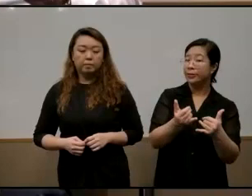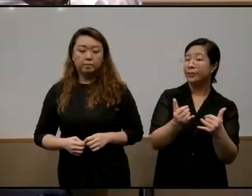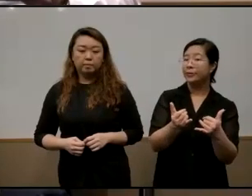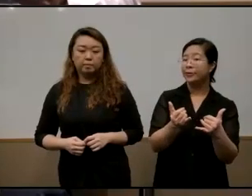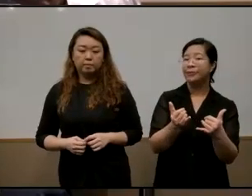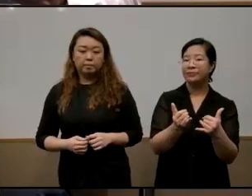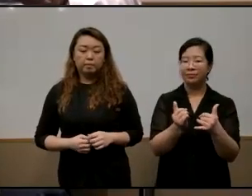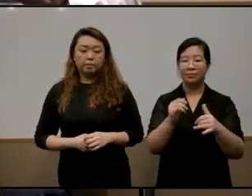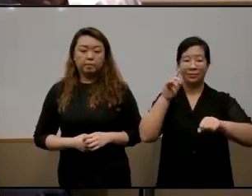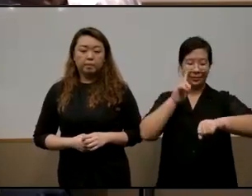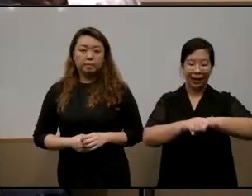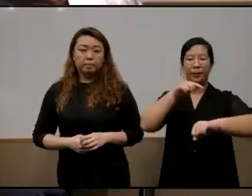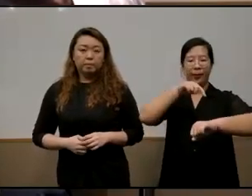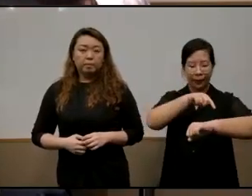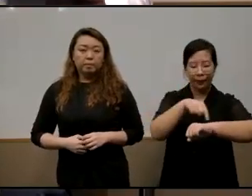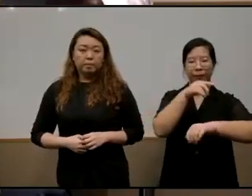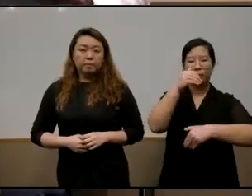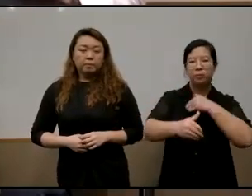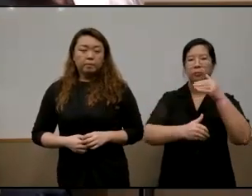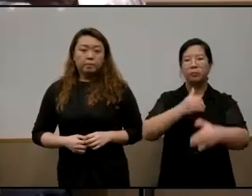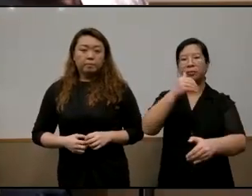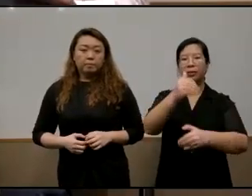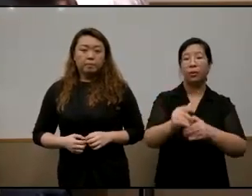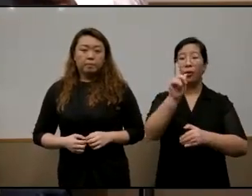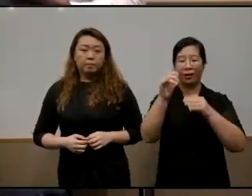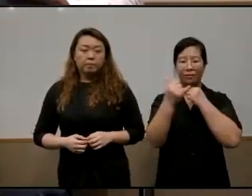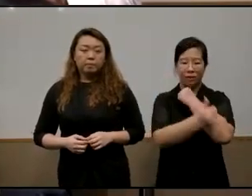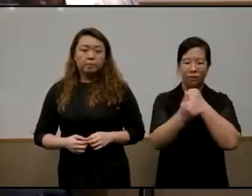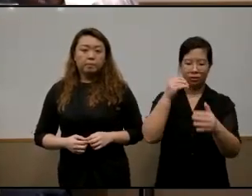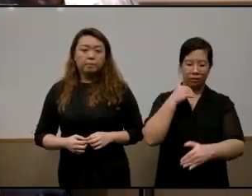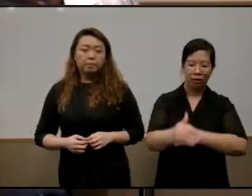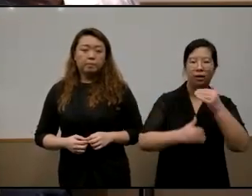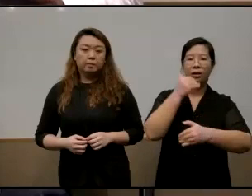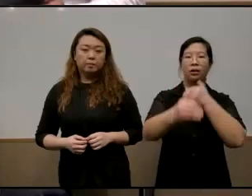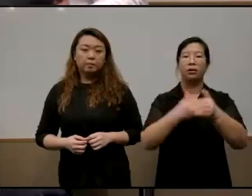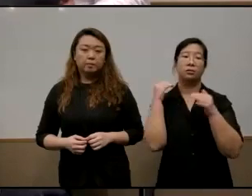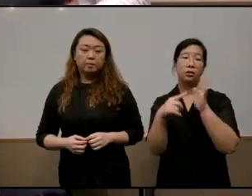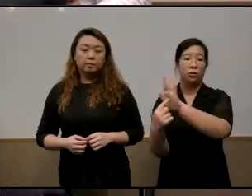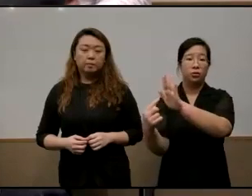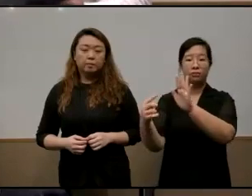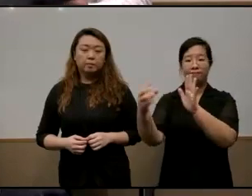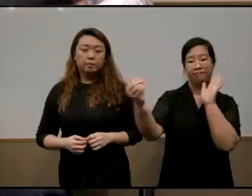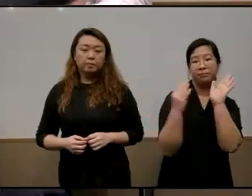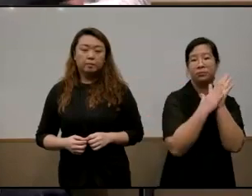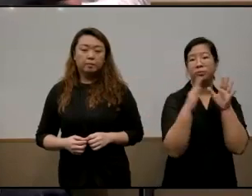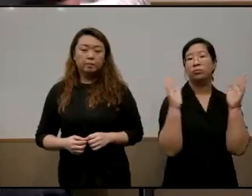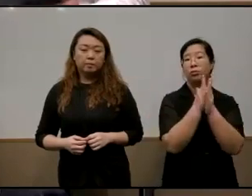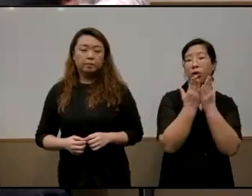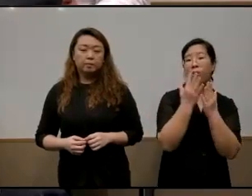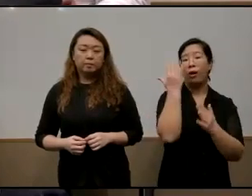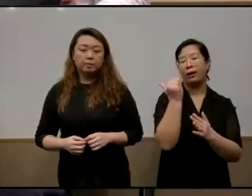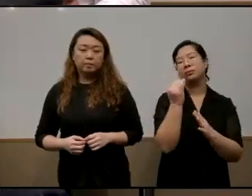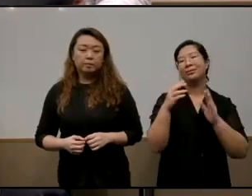uh time as a nation then now is also reflected in the book in particular the theme on